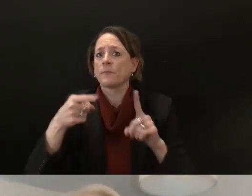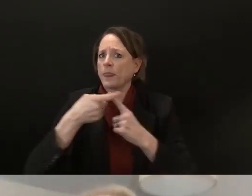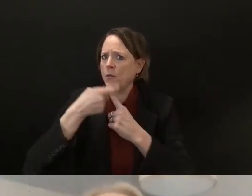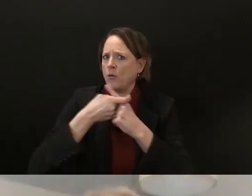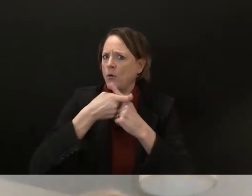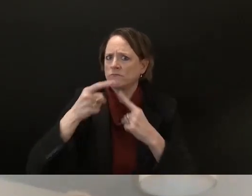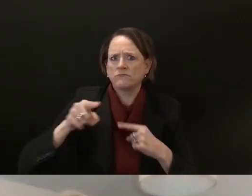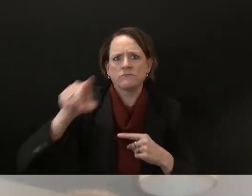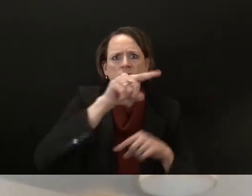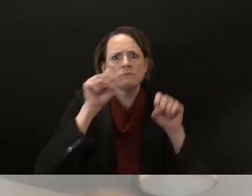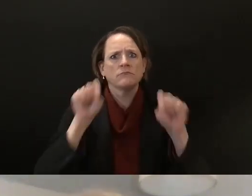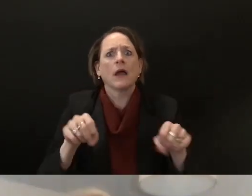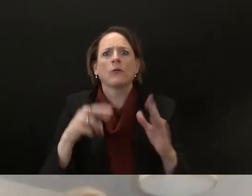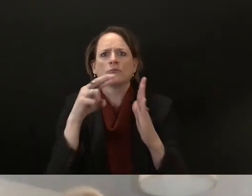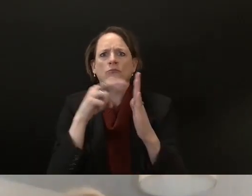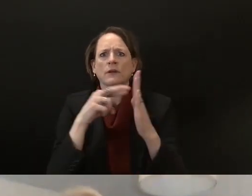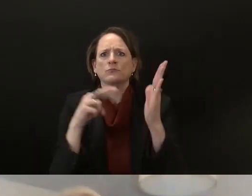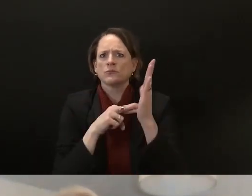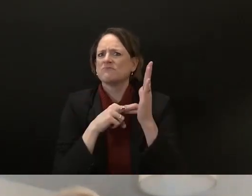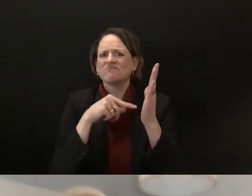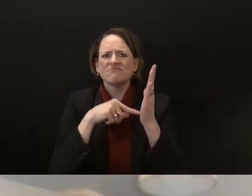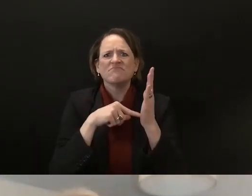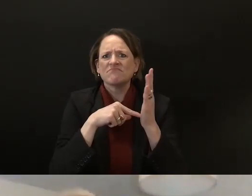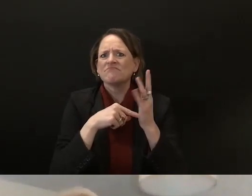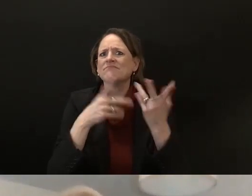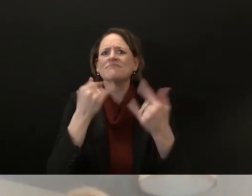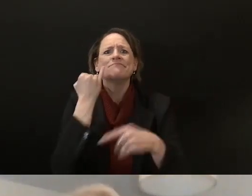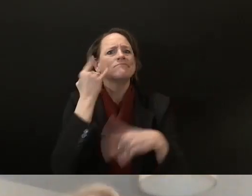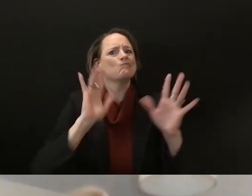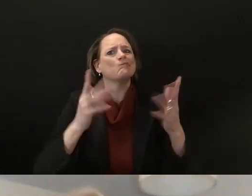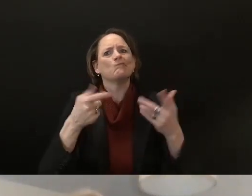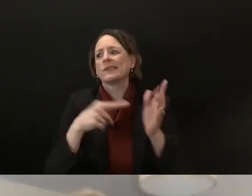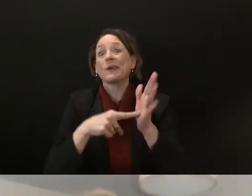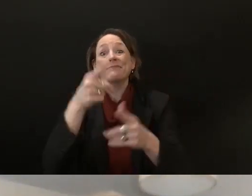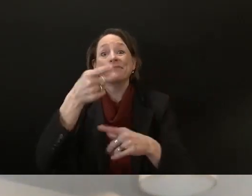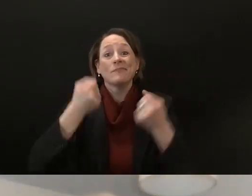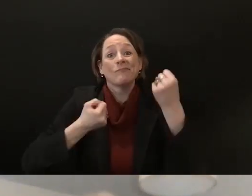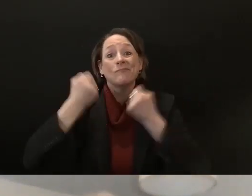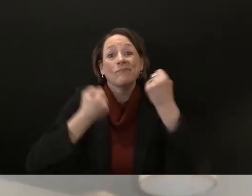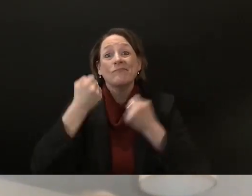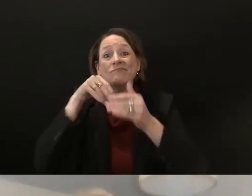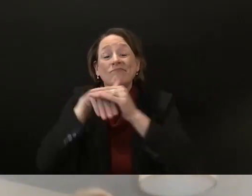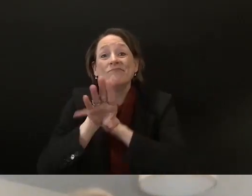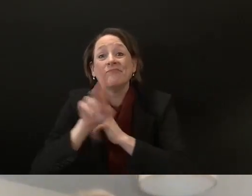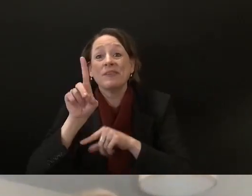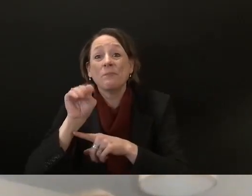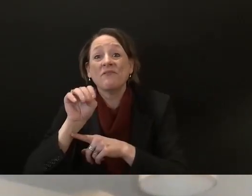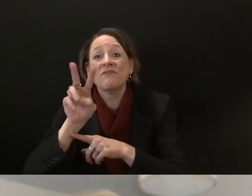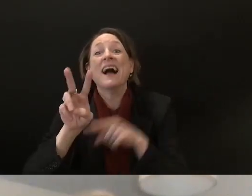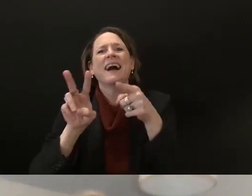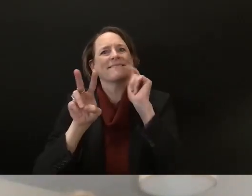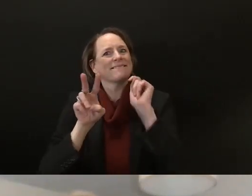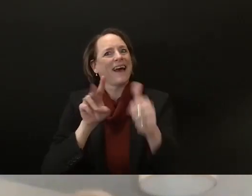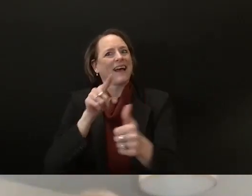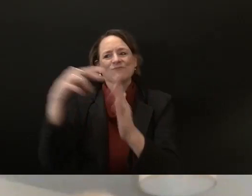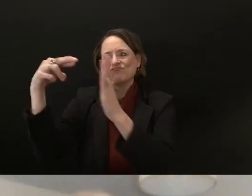state agency you go to the dot whatever the dmb you can register vote right there um it needs to be open it